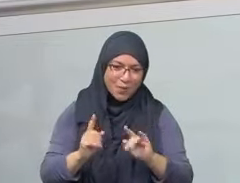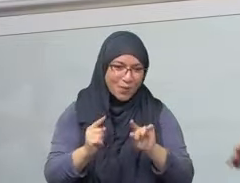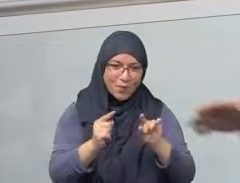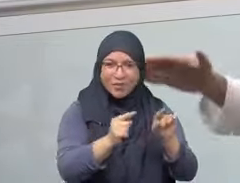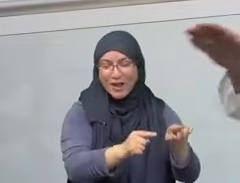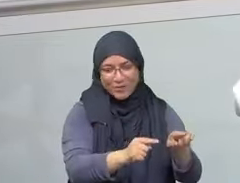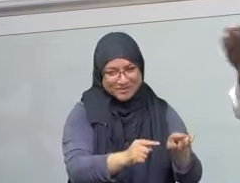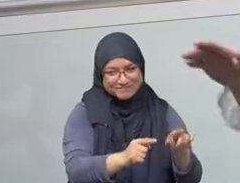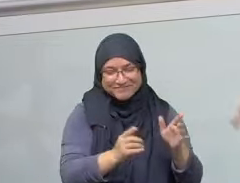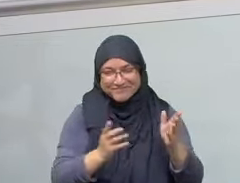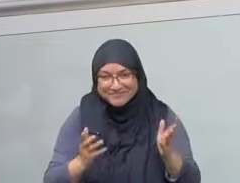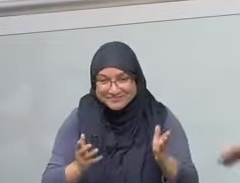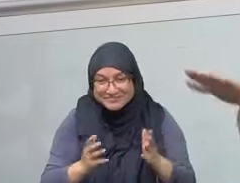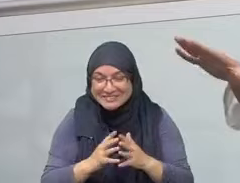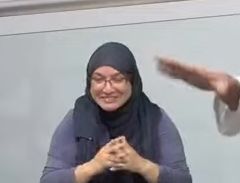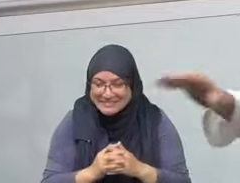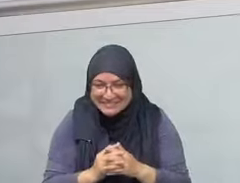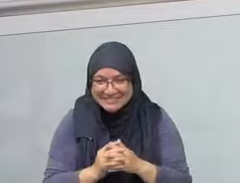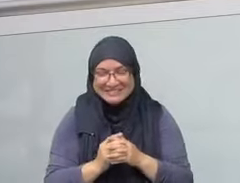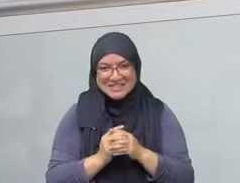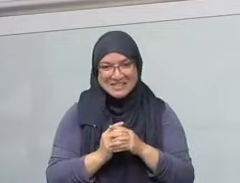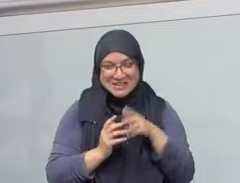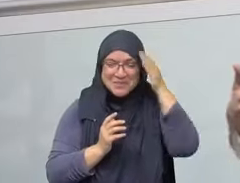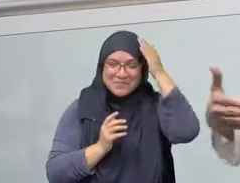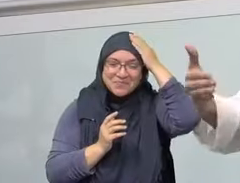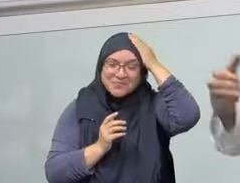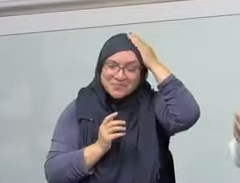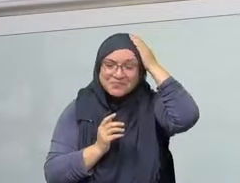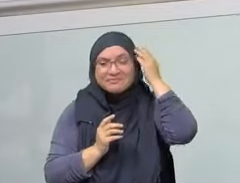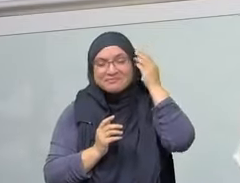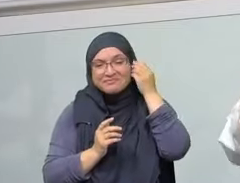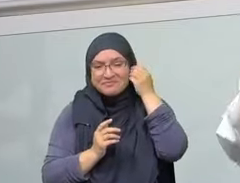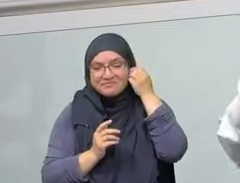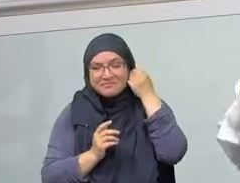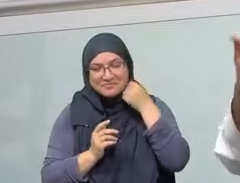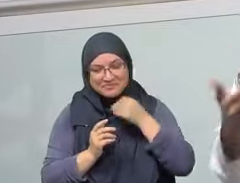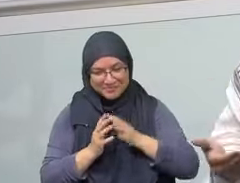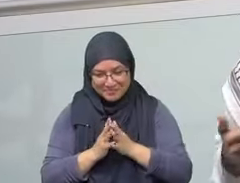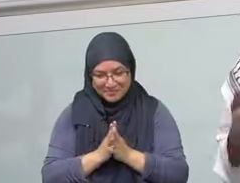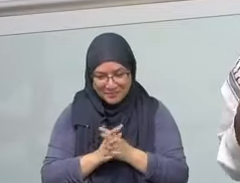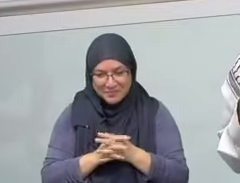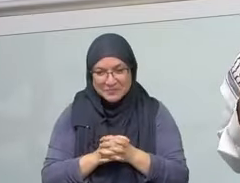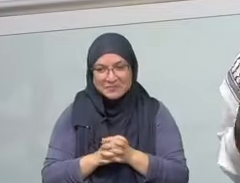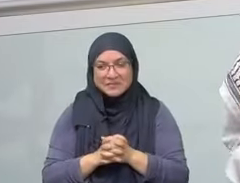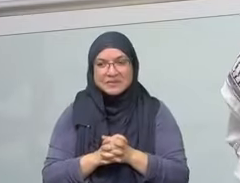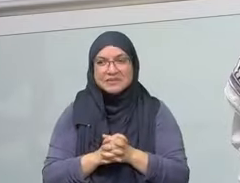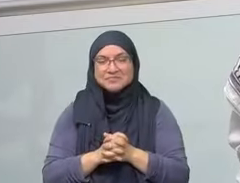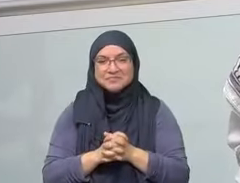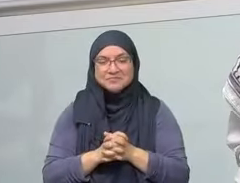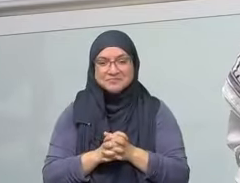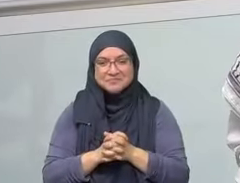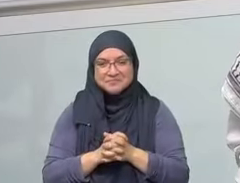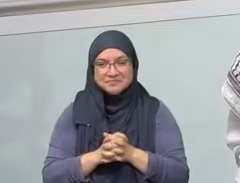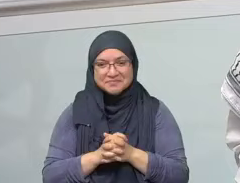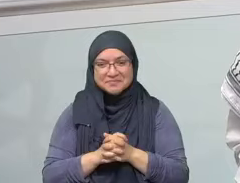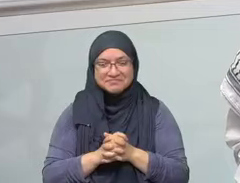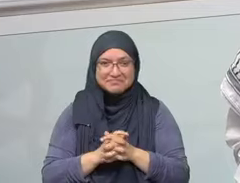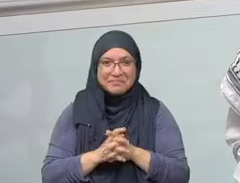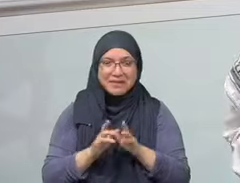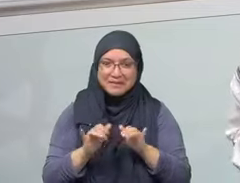the red dune, where Musa alayhi salam was granted that request to be as close to it as possible.